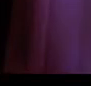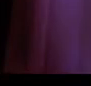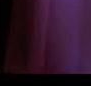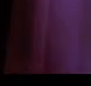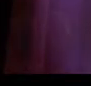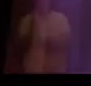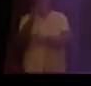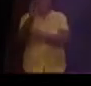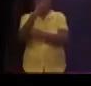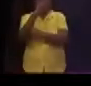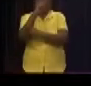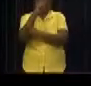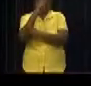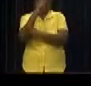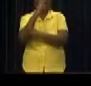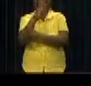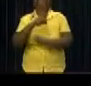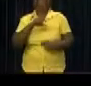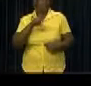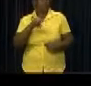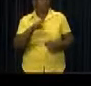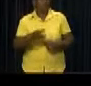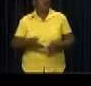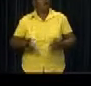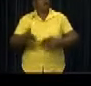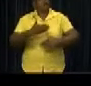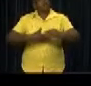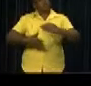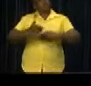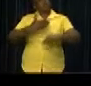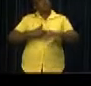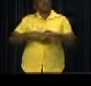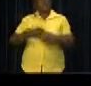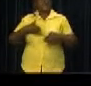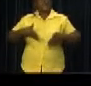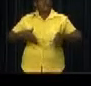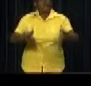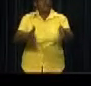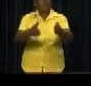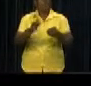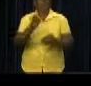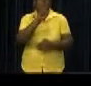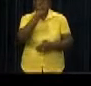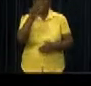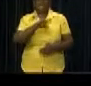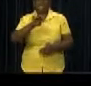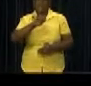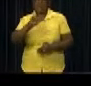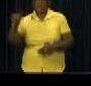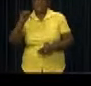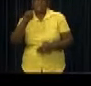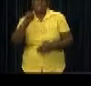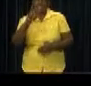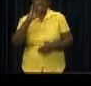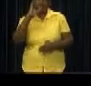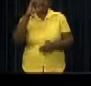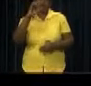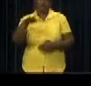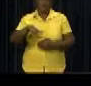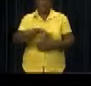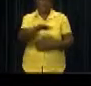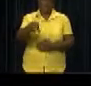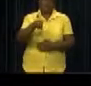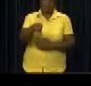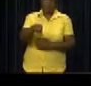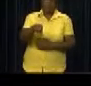news reports show that Statsoli is preparing seismic research in the Wegnarze and Kosowena region. By October